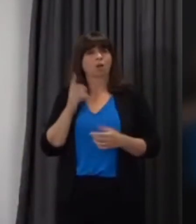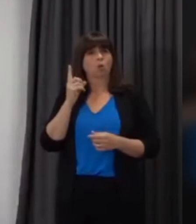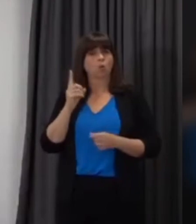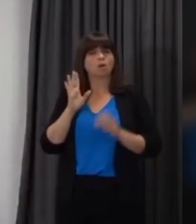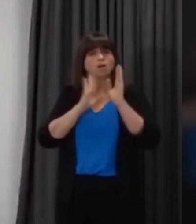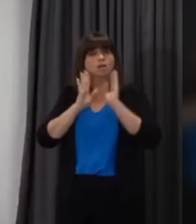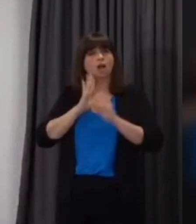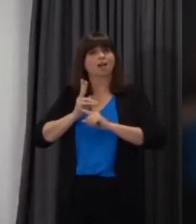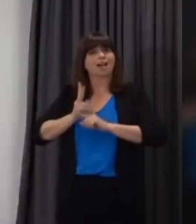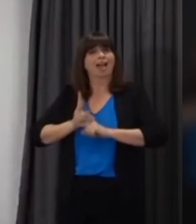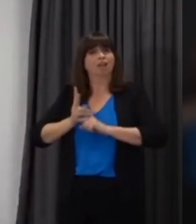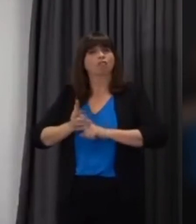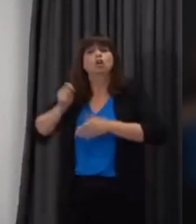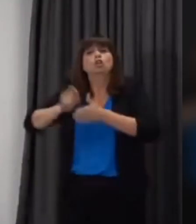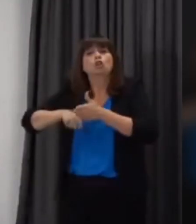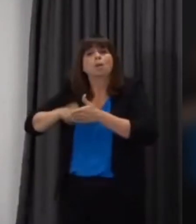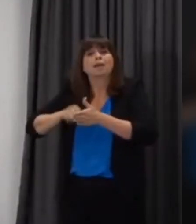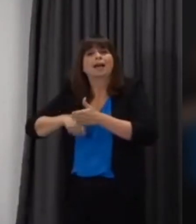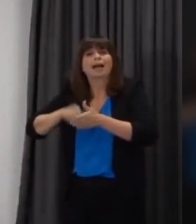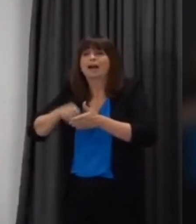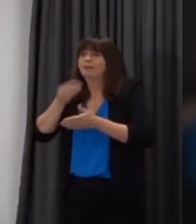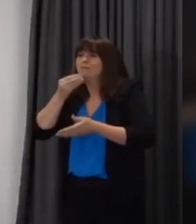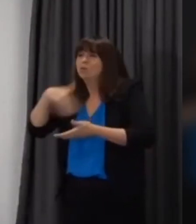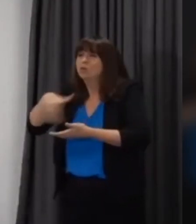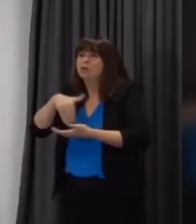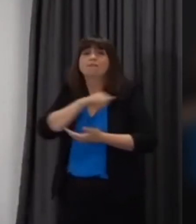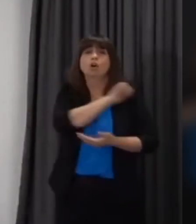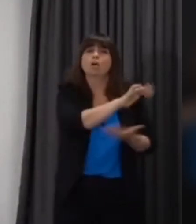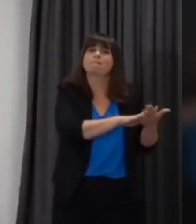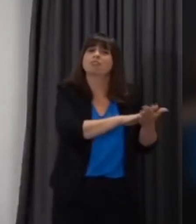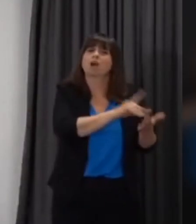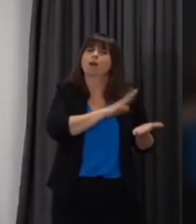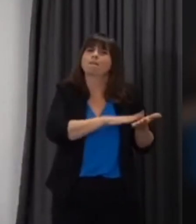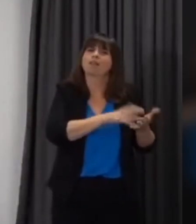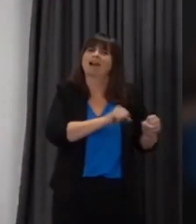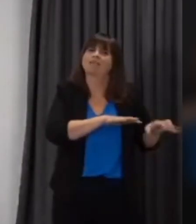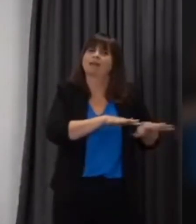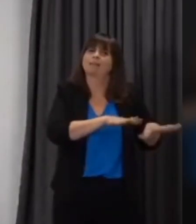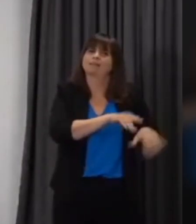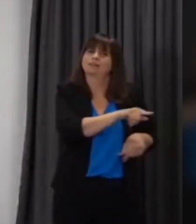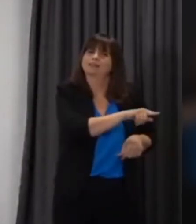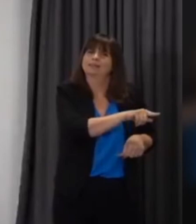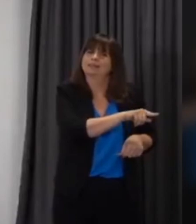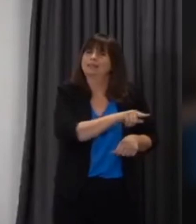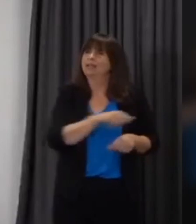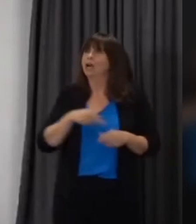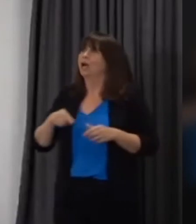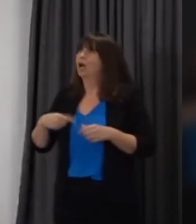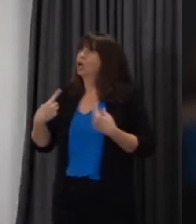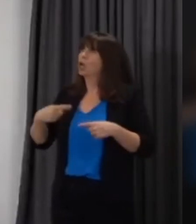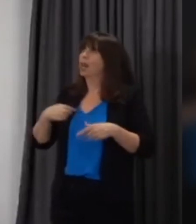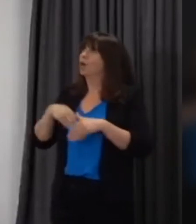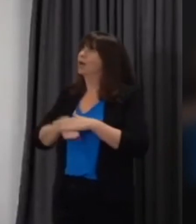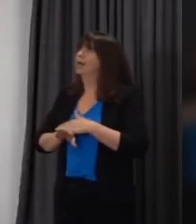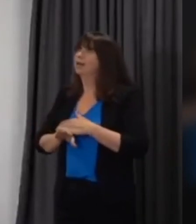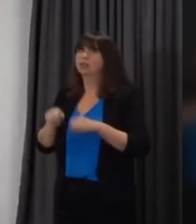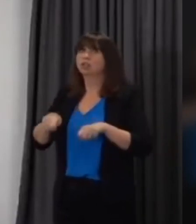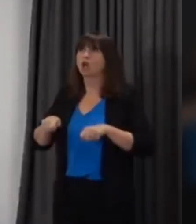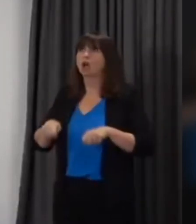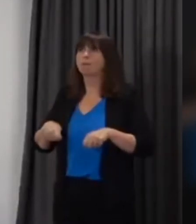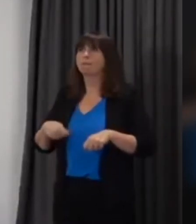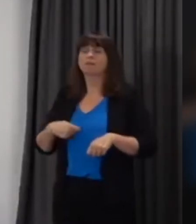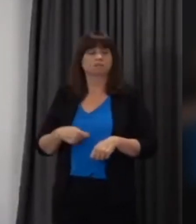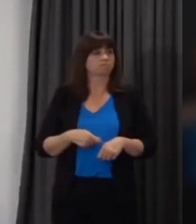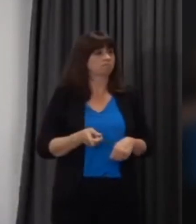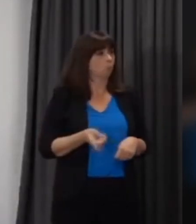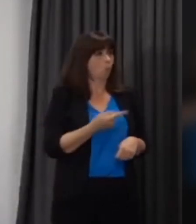carer who was doing the food shopping for her mum who i believe has epilepsy who had been turned away tom this week is